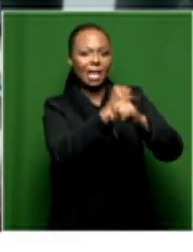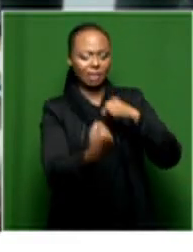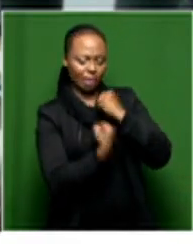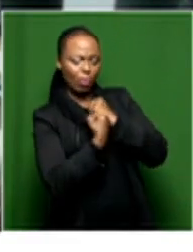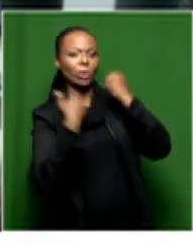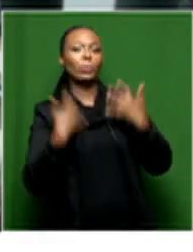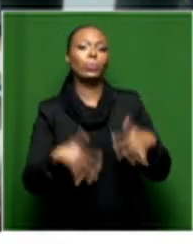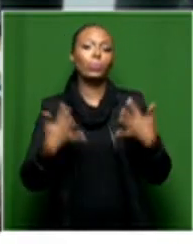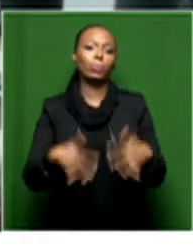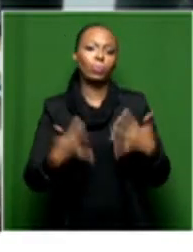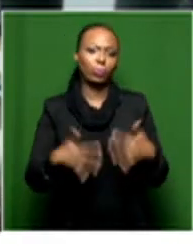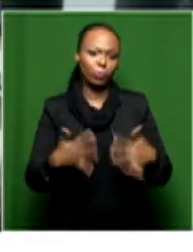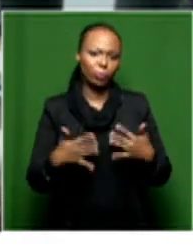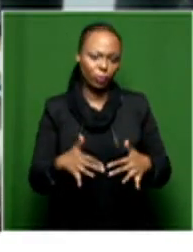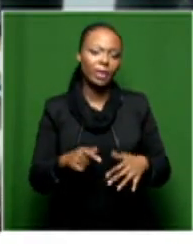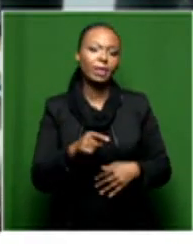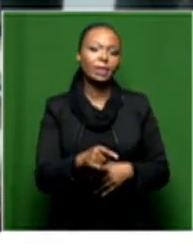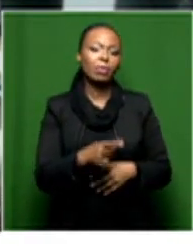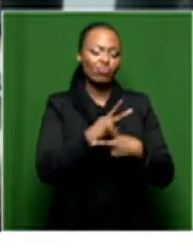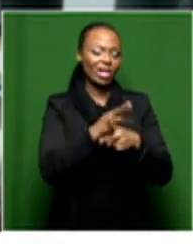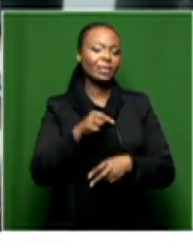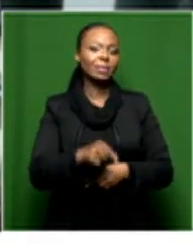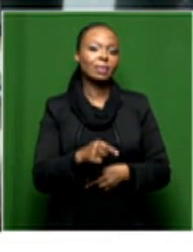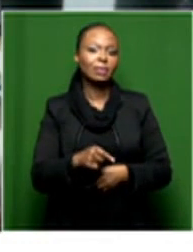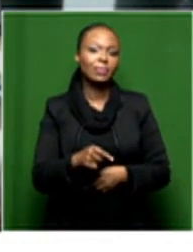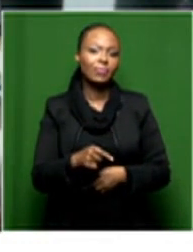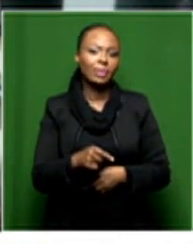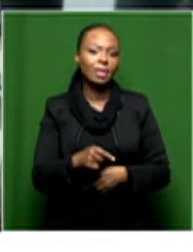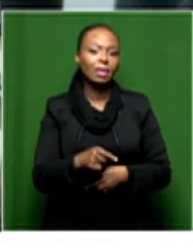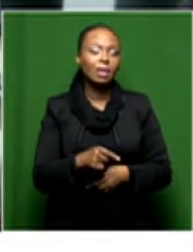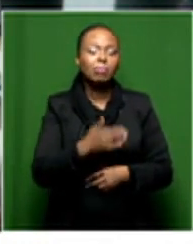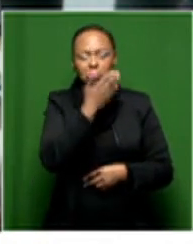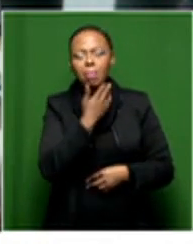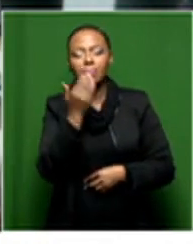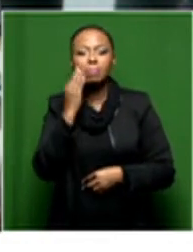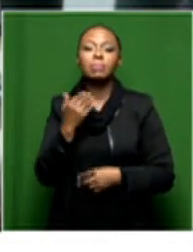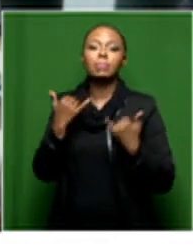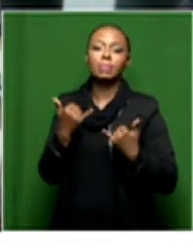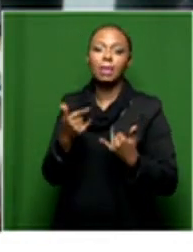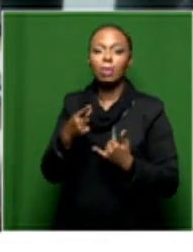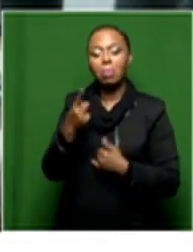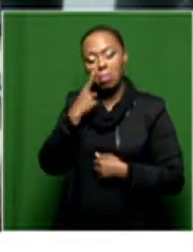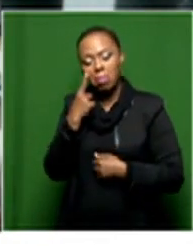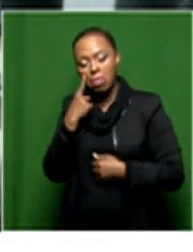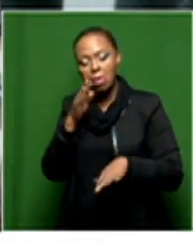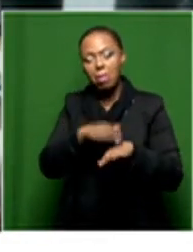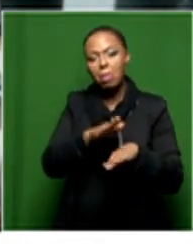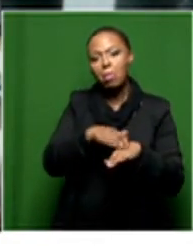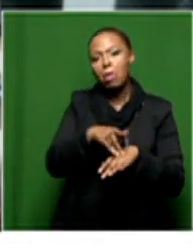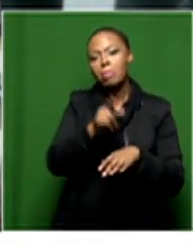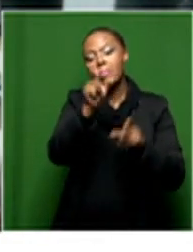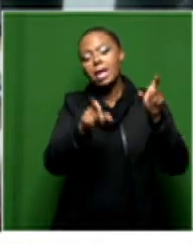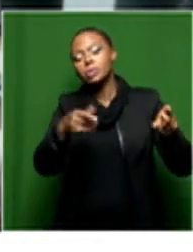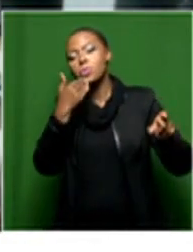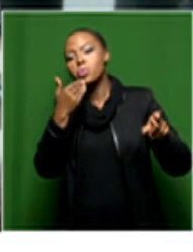And it's been humbling to see that there's still a space for